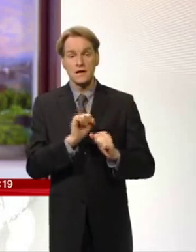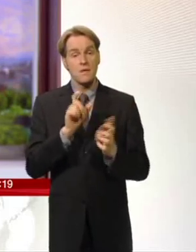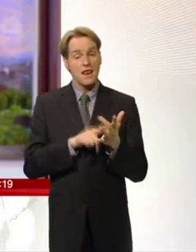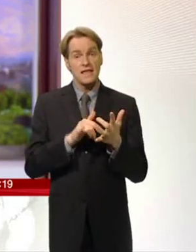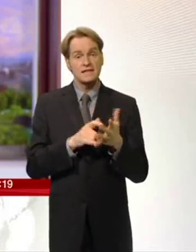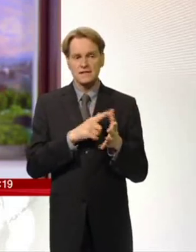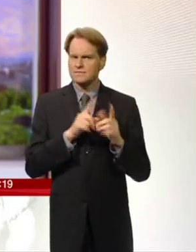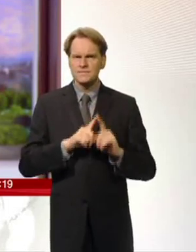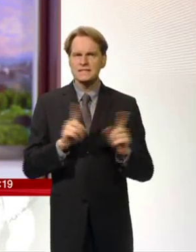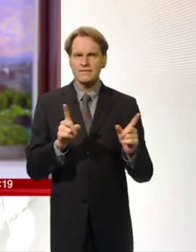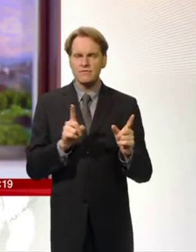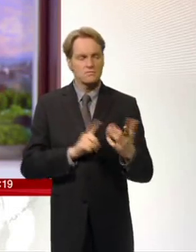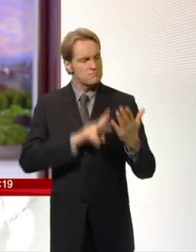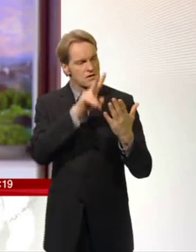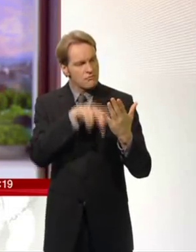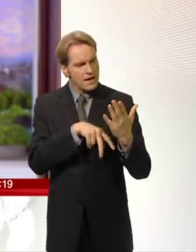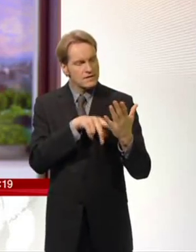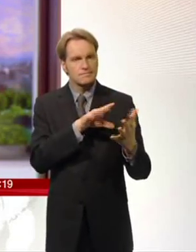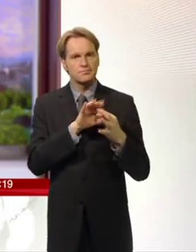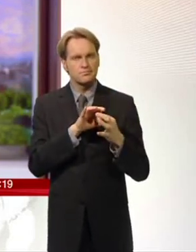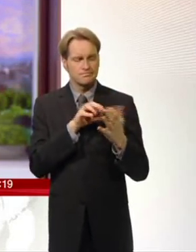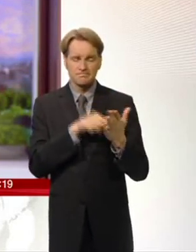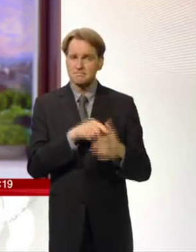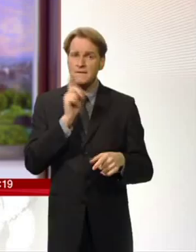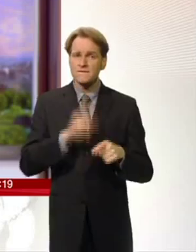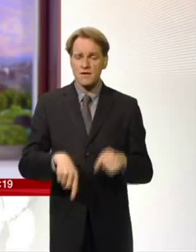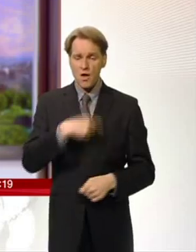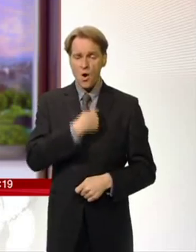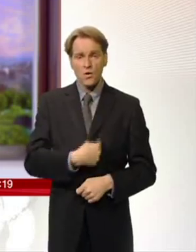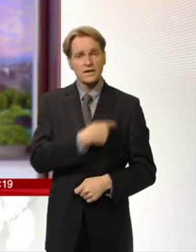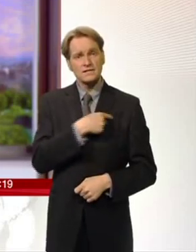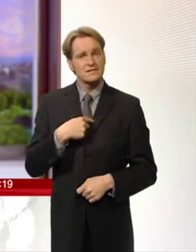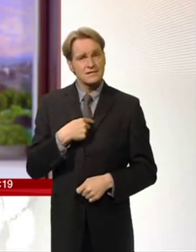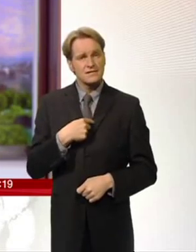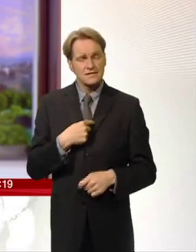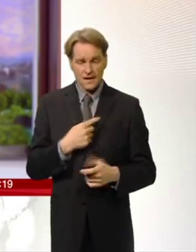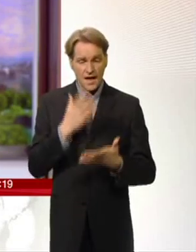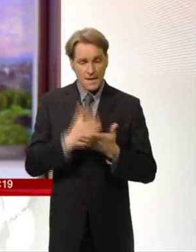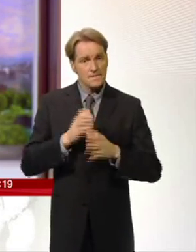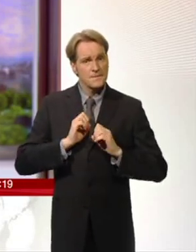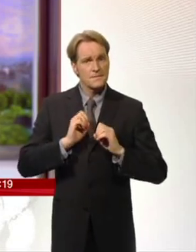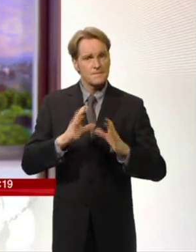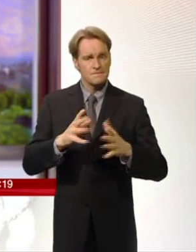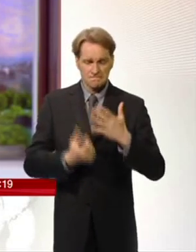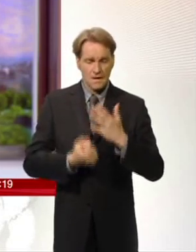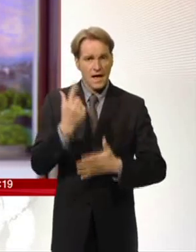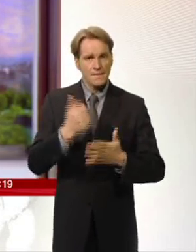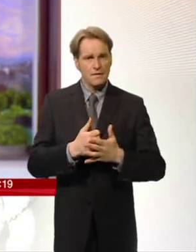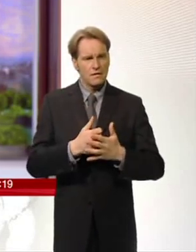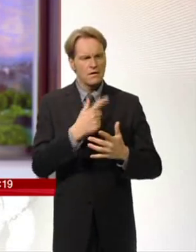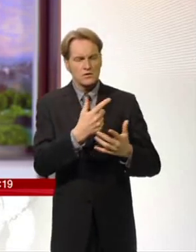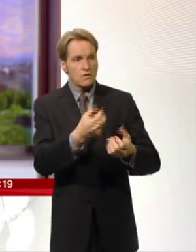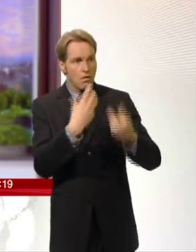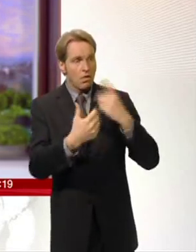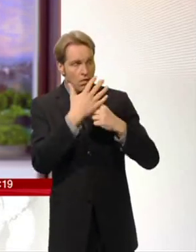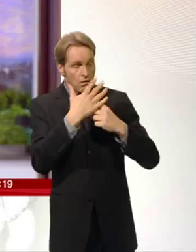She spoke to me like no one else did. She was so honest and so real about the whole situation. She wasn't sort of telling me how I should live